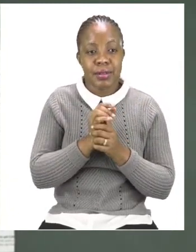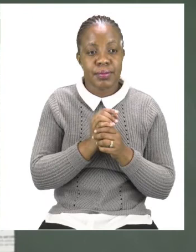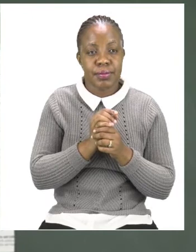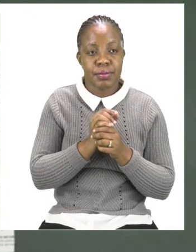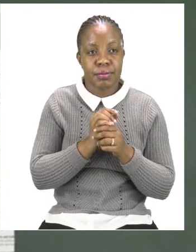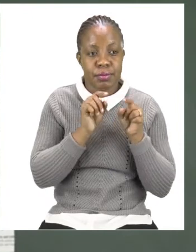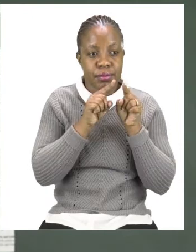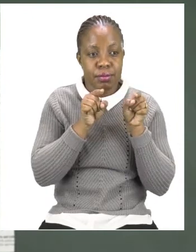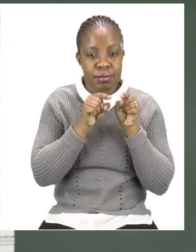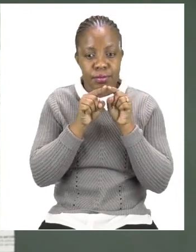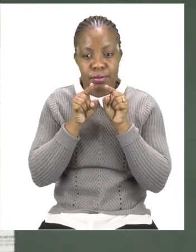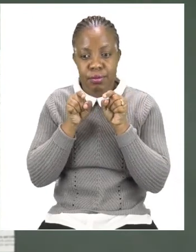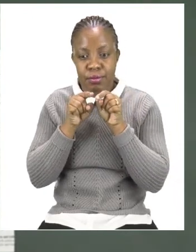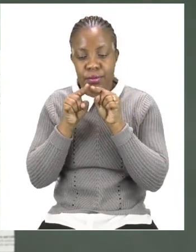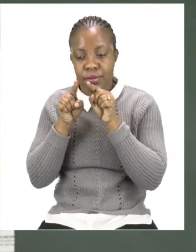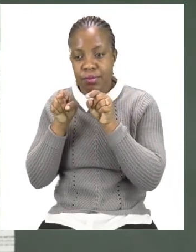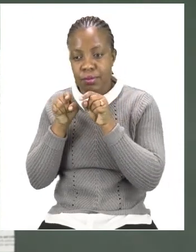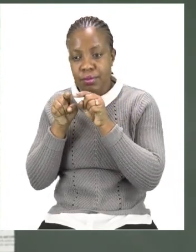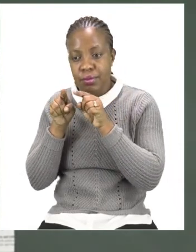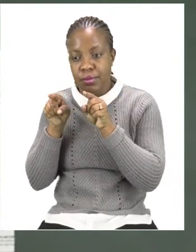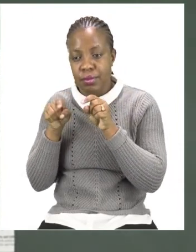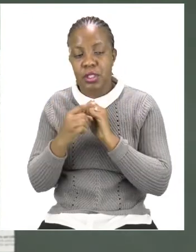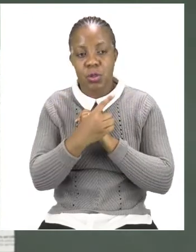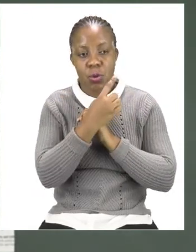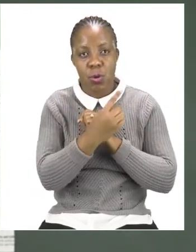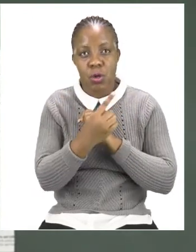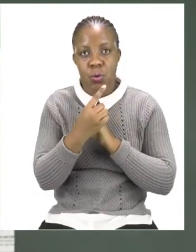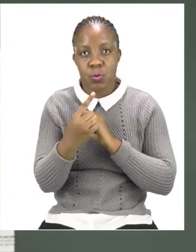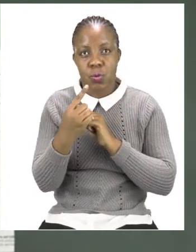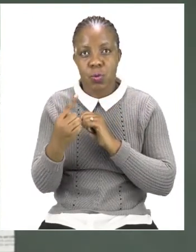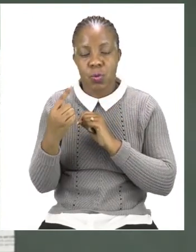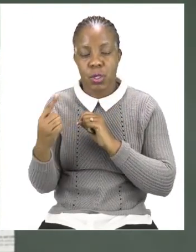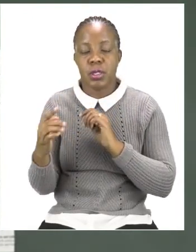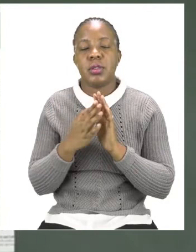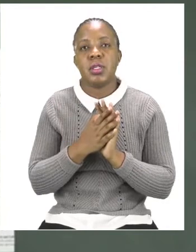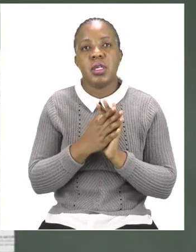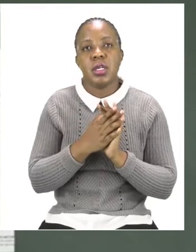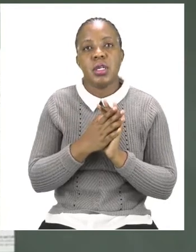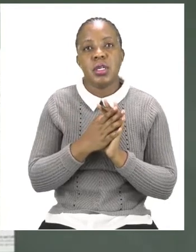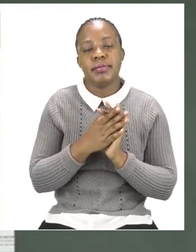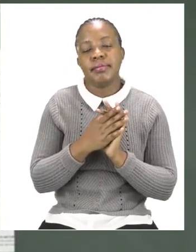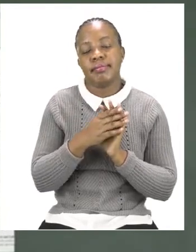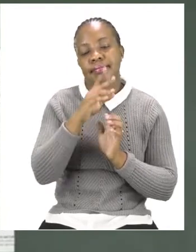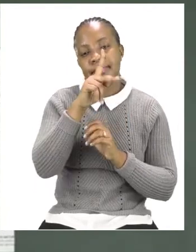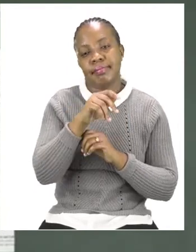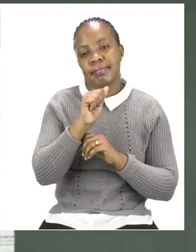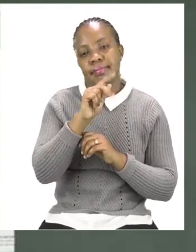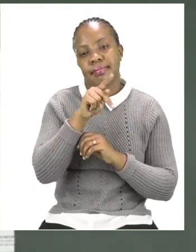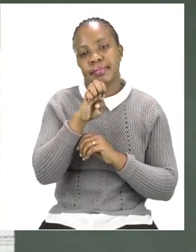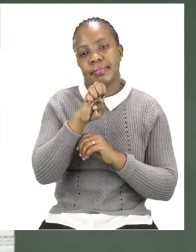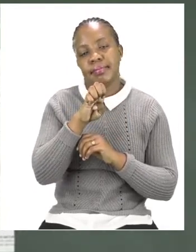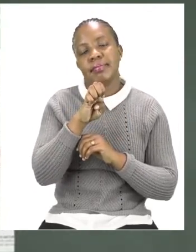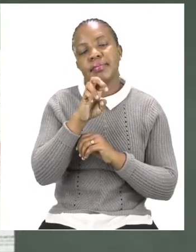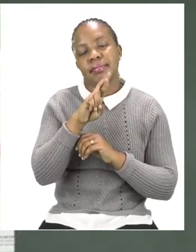are counting, you'll be able to see how many paper clips each item is. Now, the items we